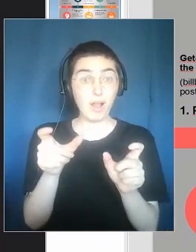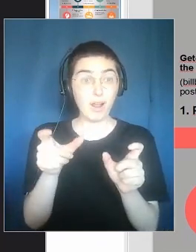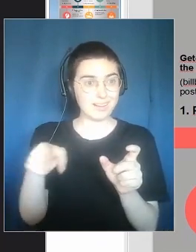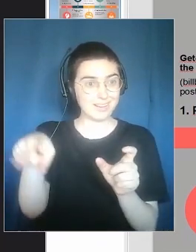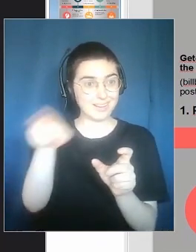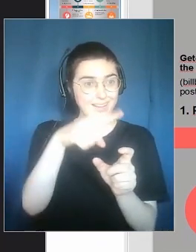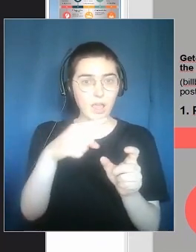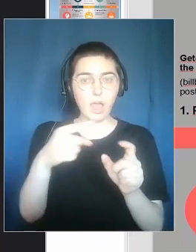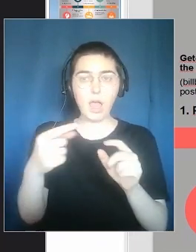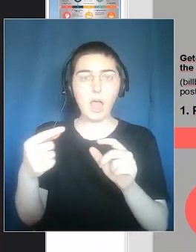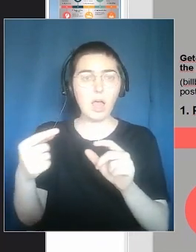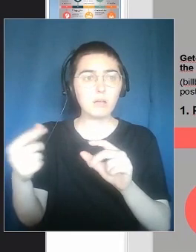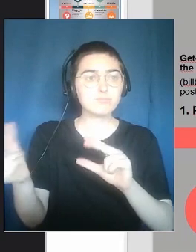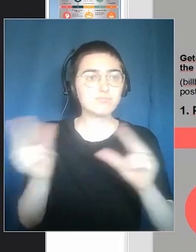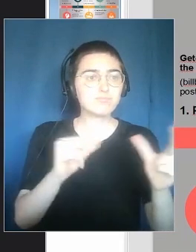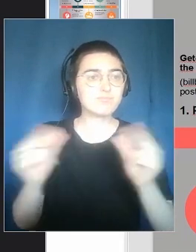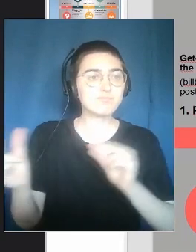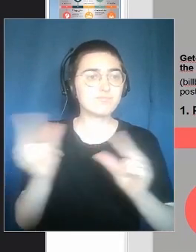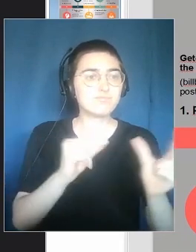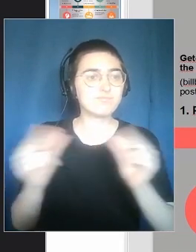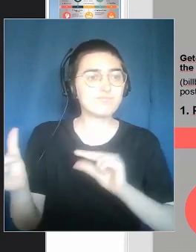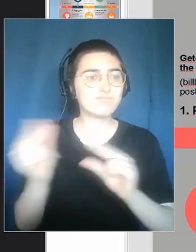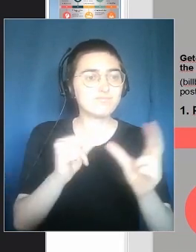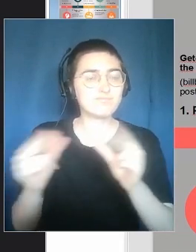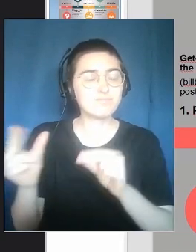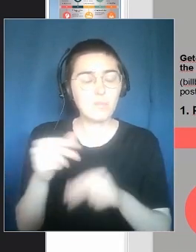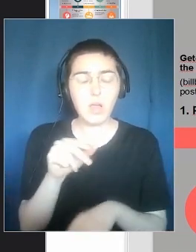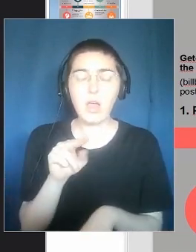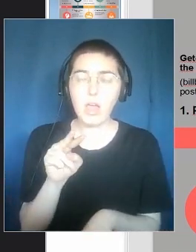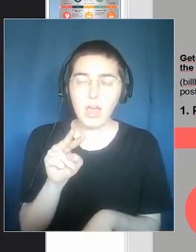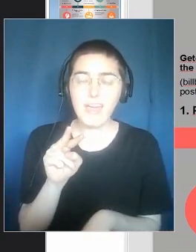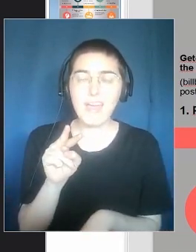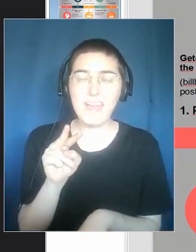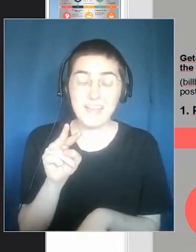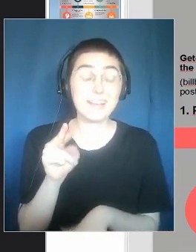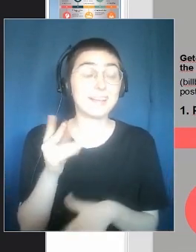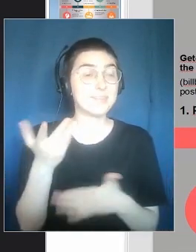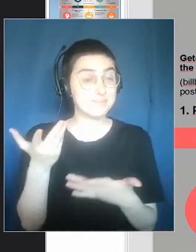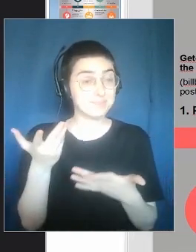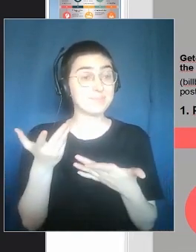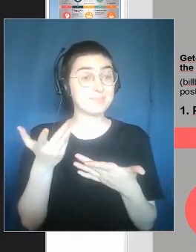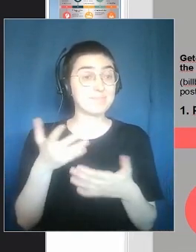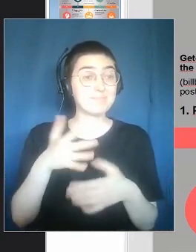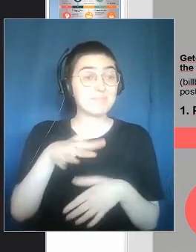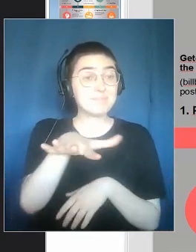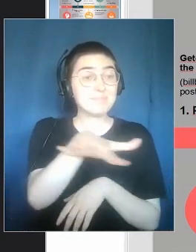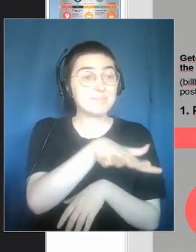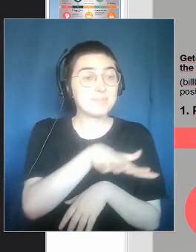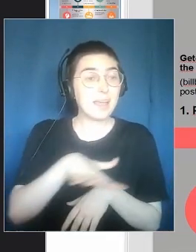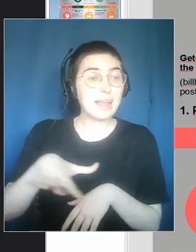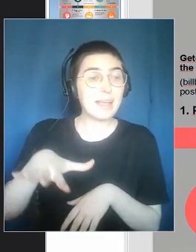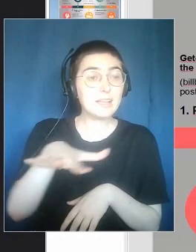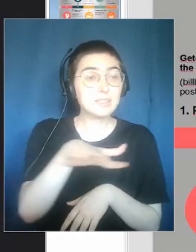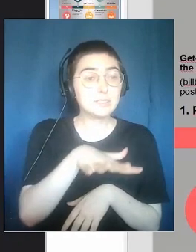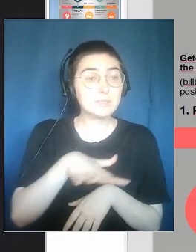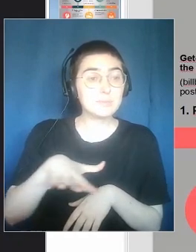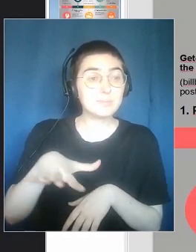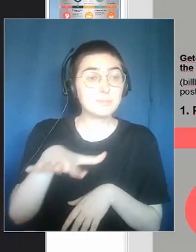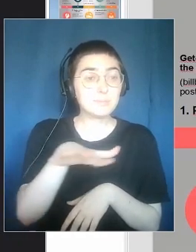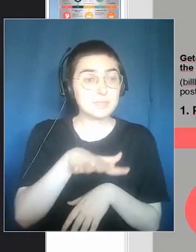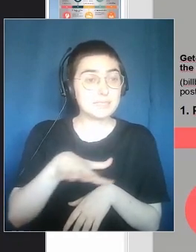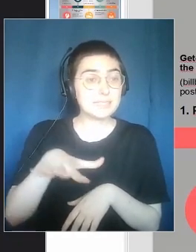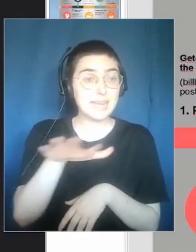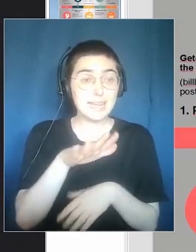witnessing. And we had to give them the possibility to talk to one another. In relatively